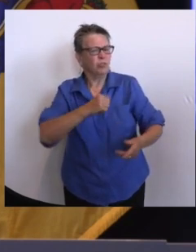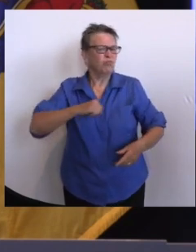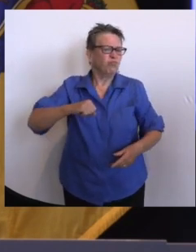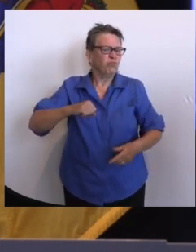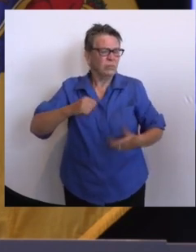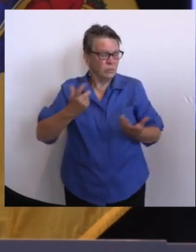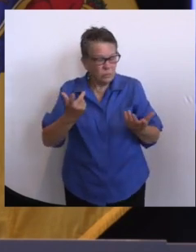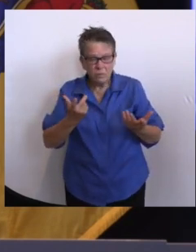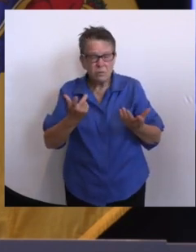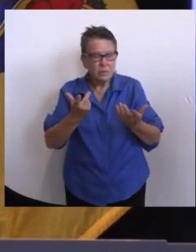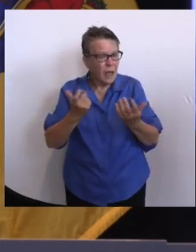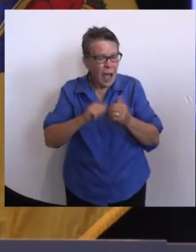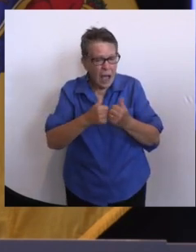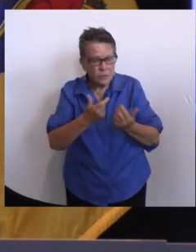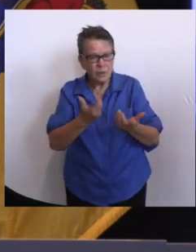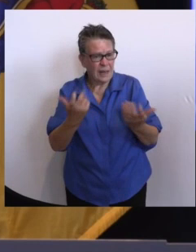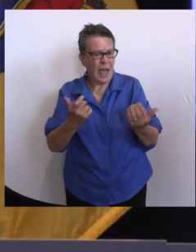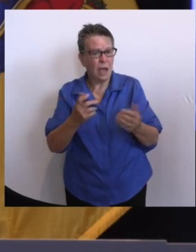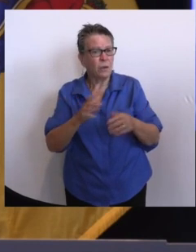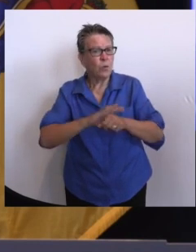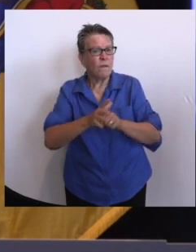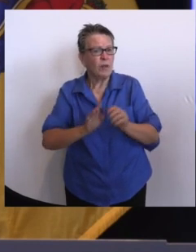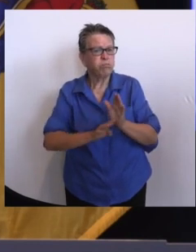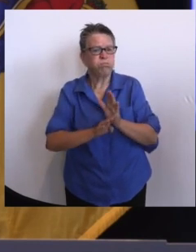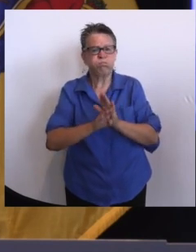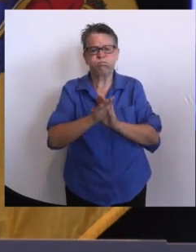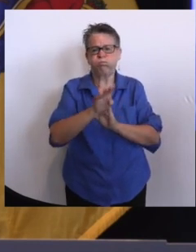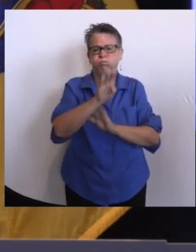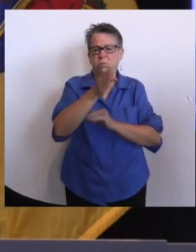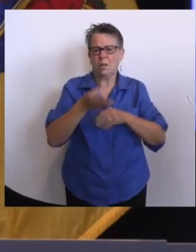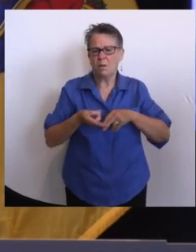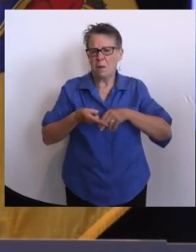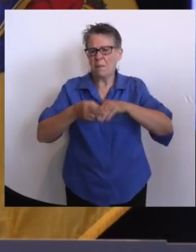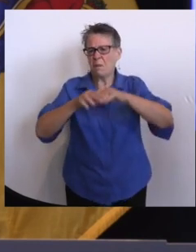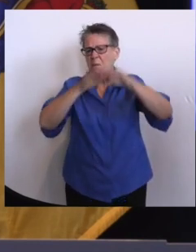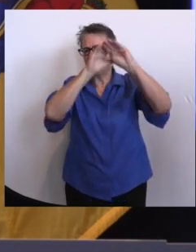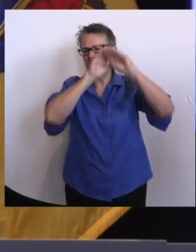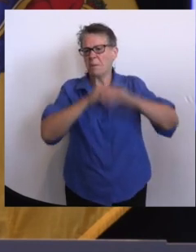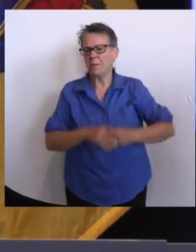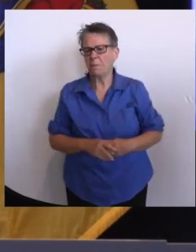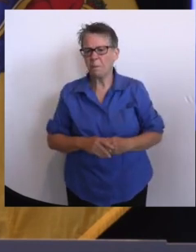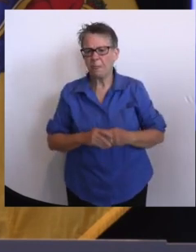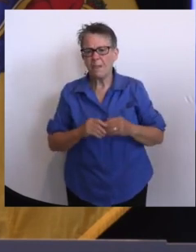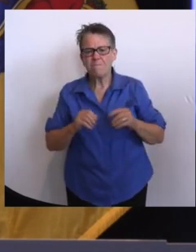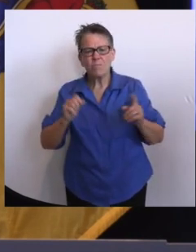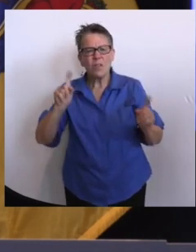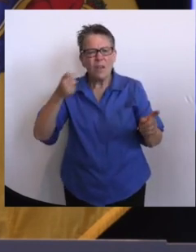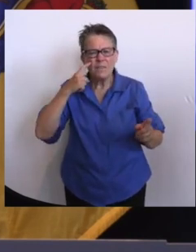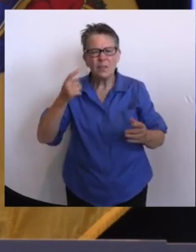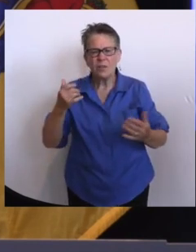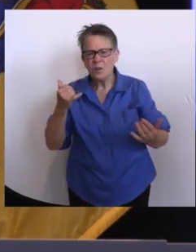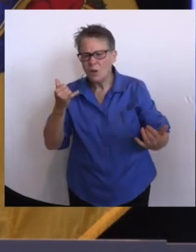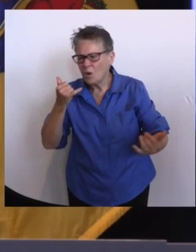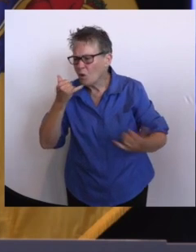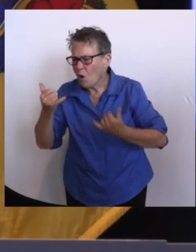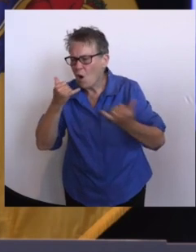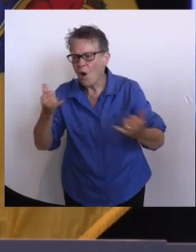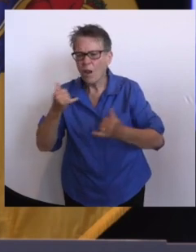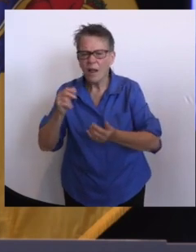a call tomorrow. Asa Hutchison of Arkansas, our chair will chair that. We'll know more. That's always an informative